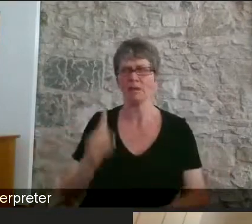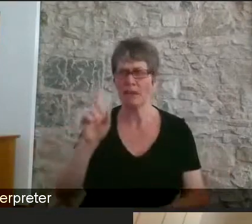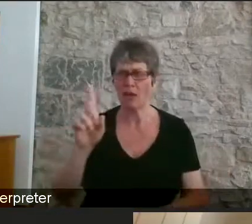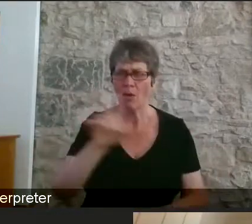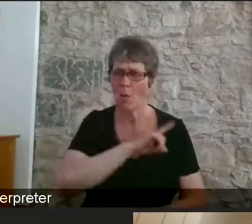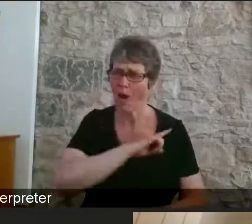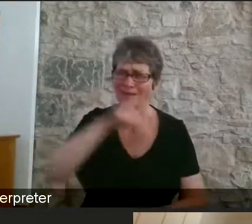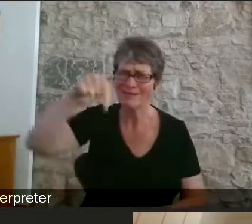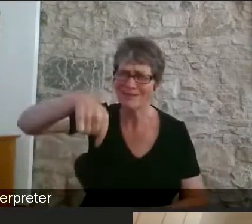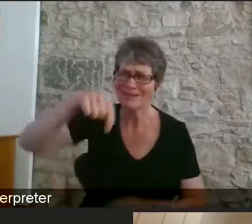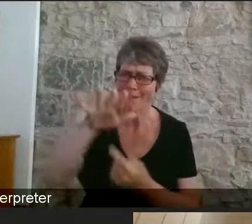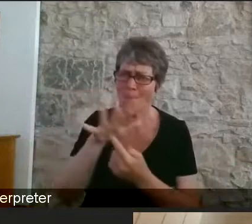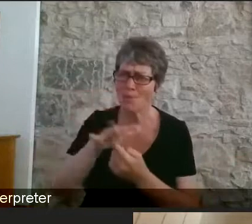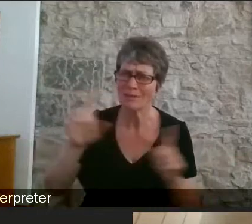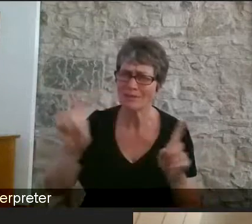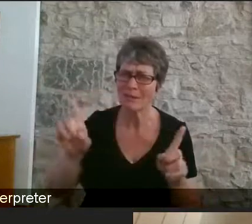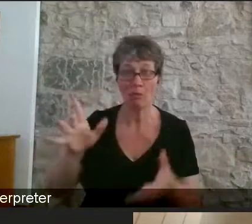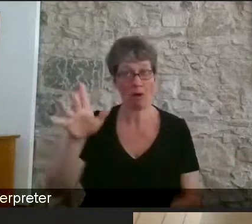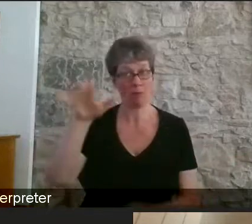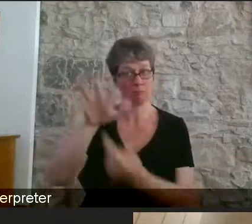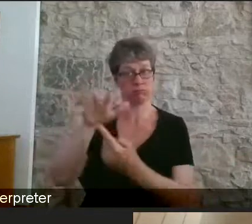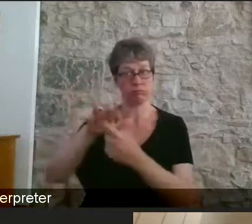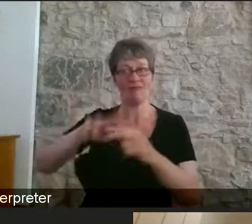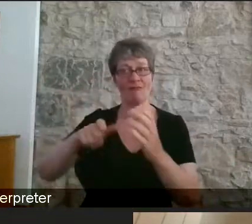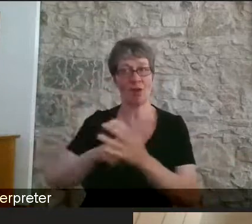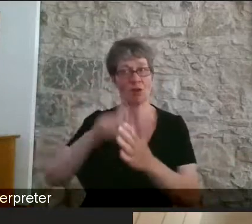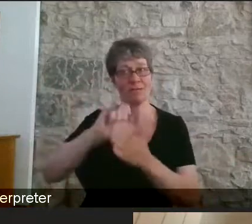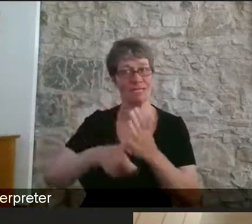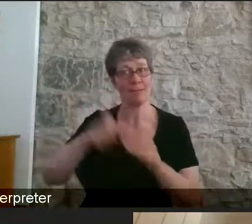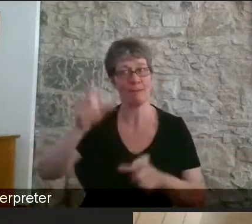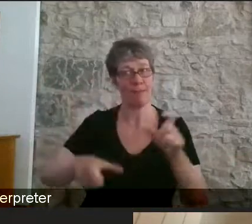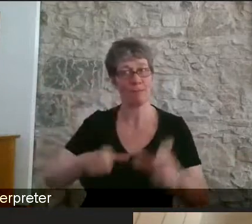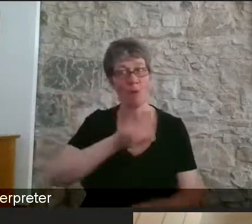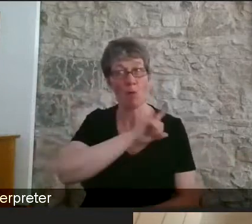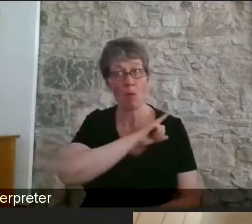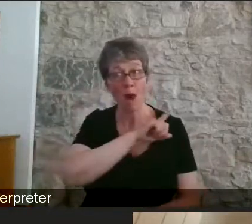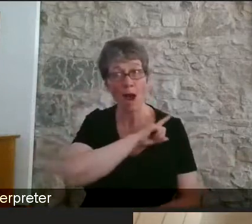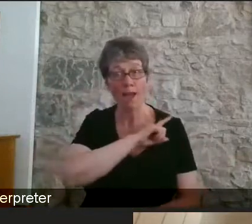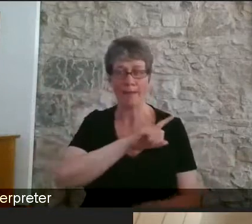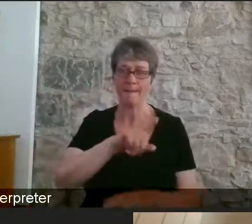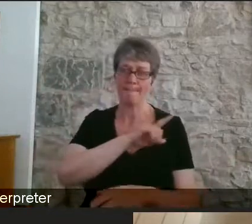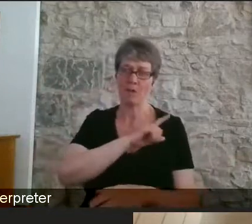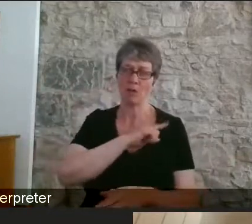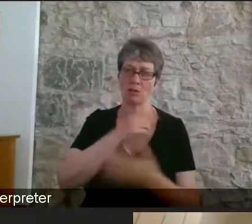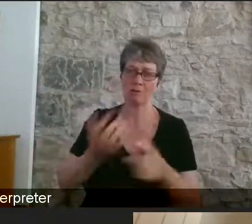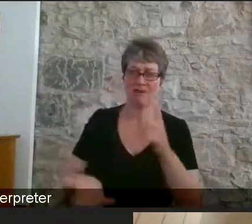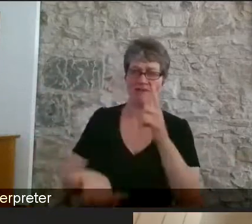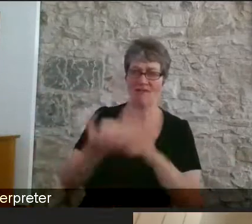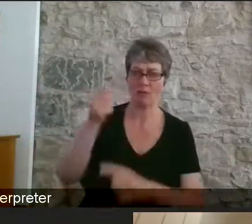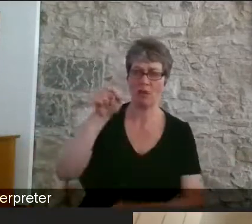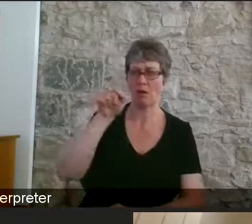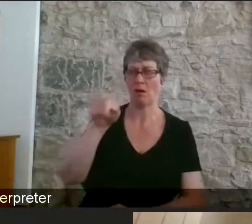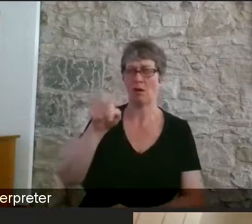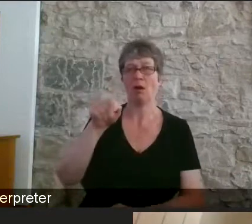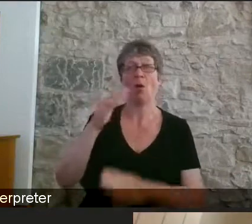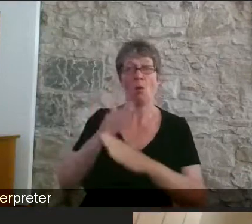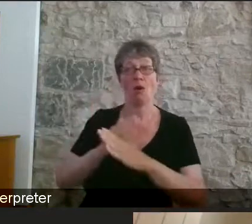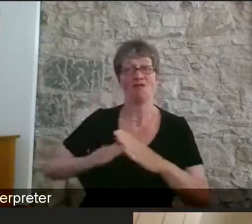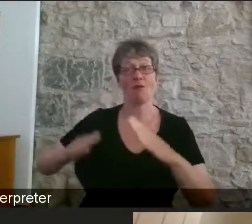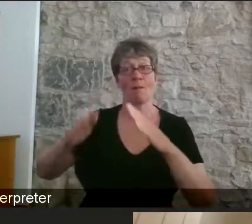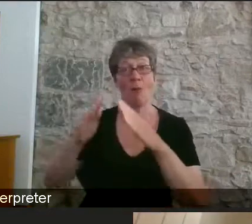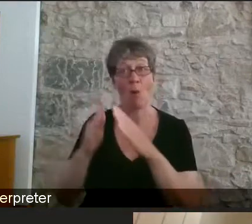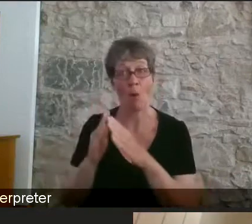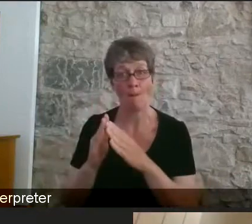massively for disabled people. For one thing, found that when working from home, things like